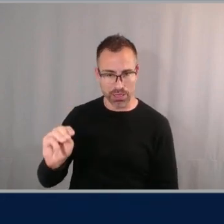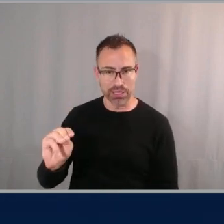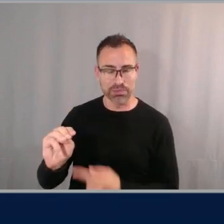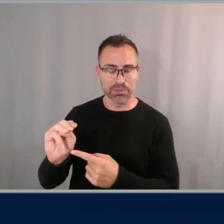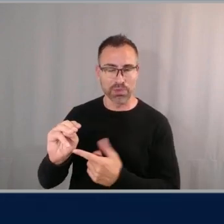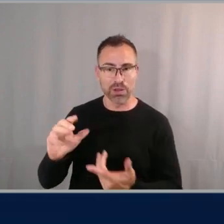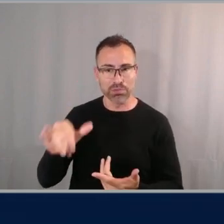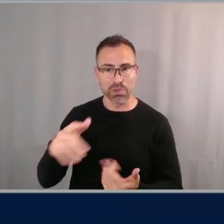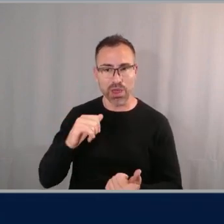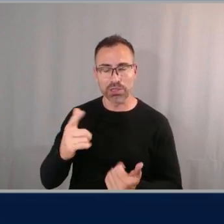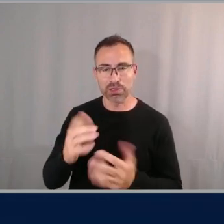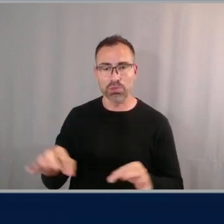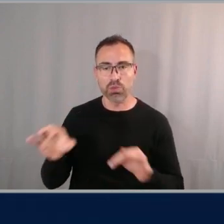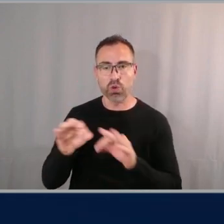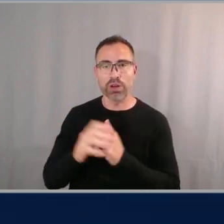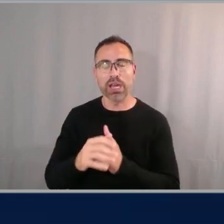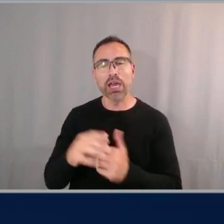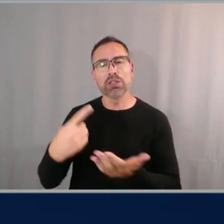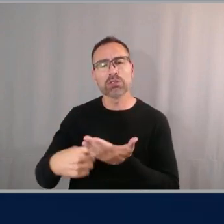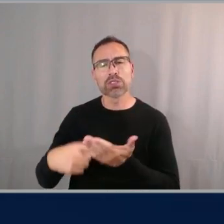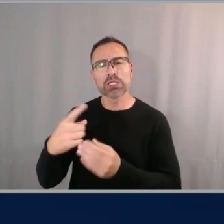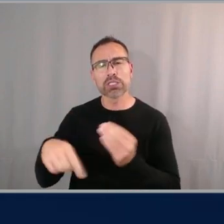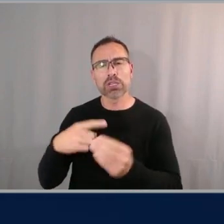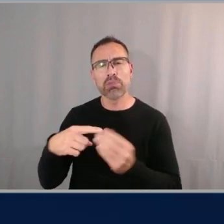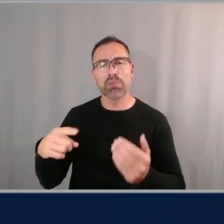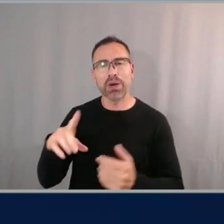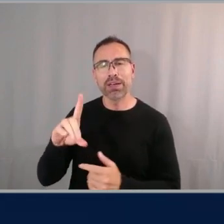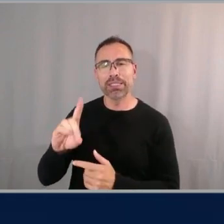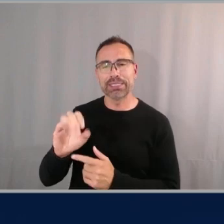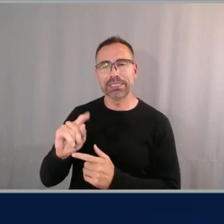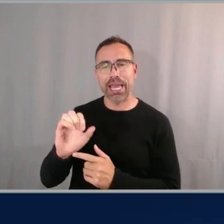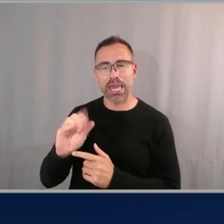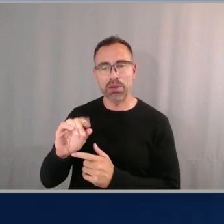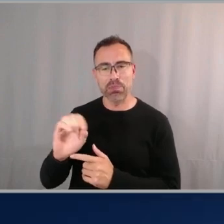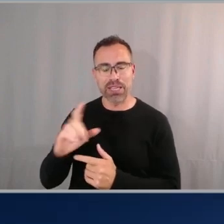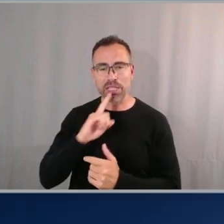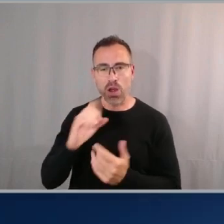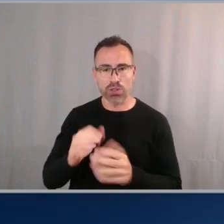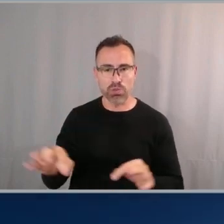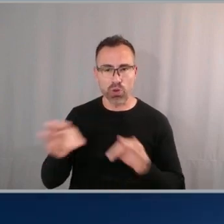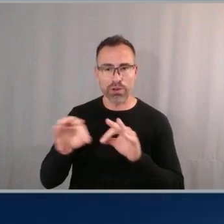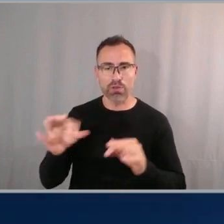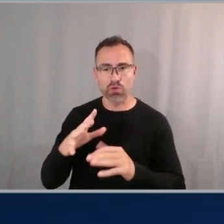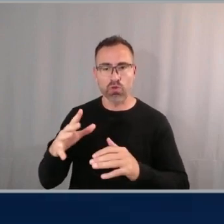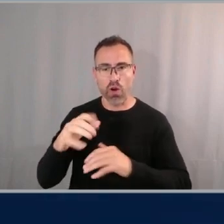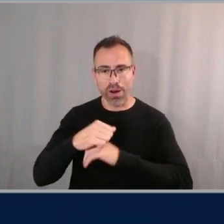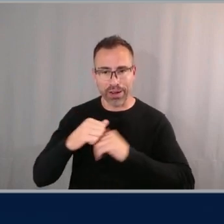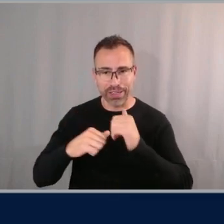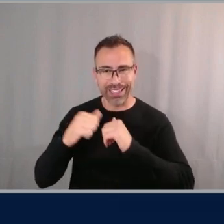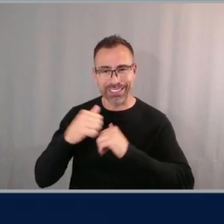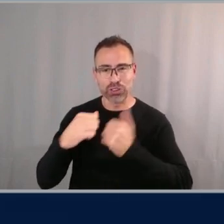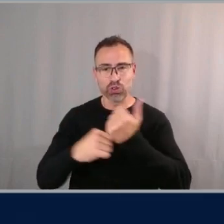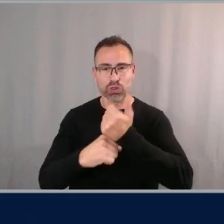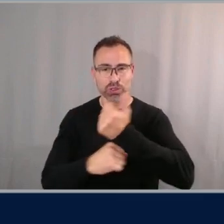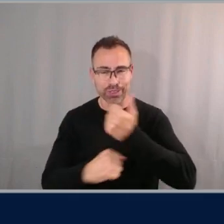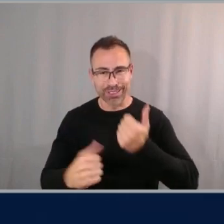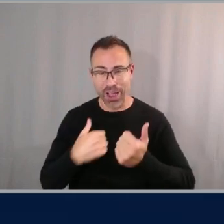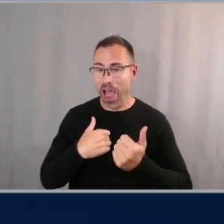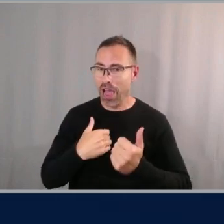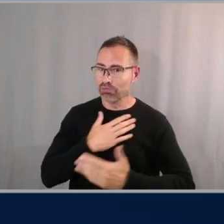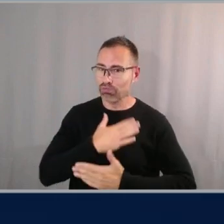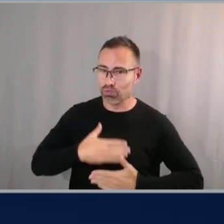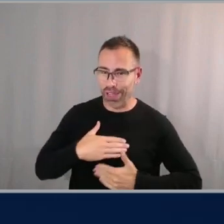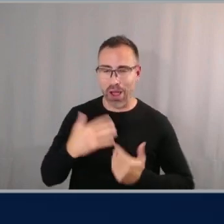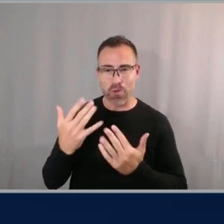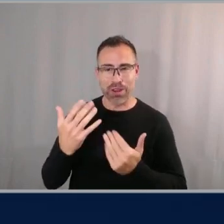of your overalls architecture I mean the talk was so good I'm really holding out hope for a sequel but enough of that we are here to